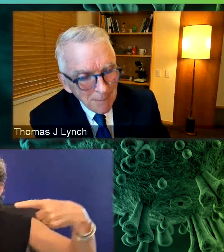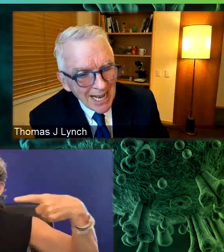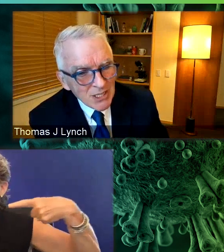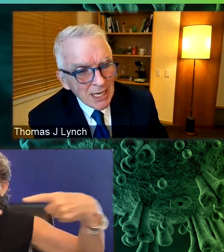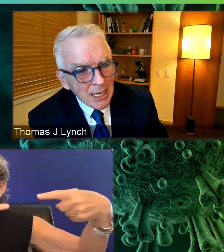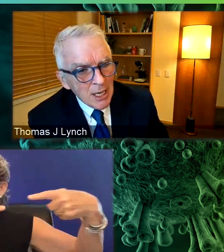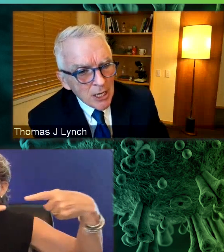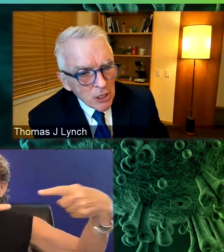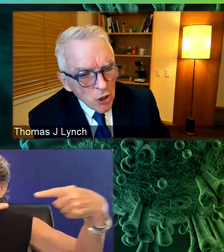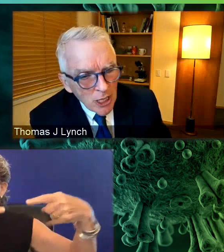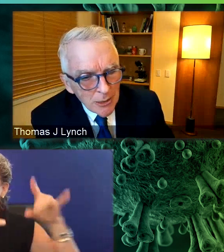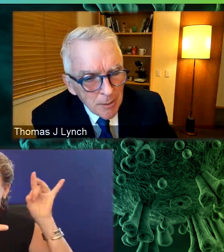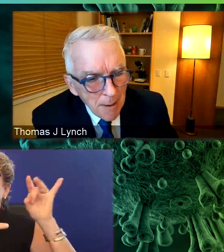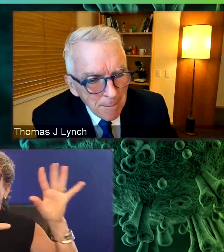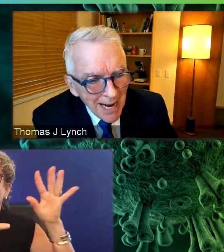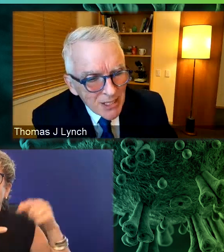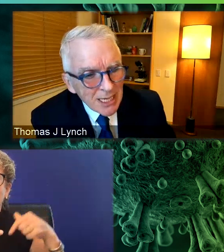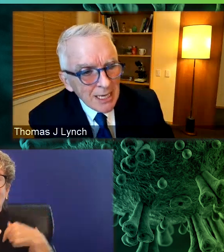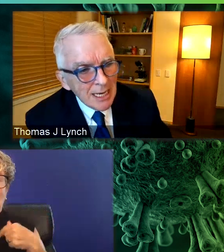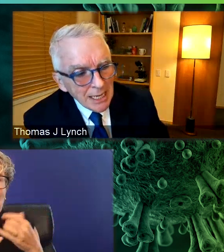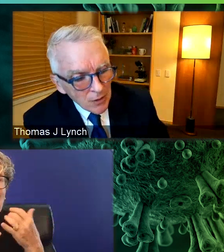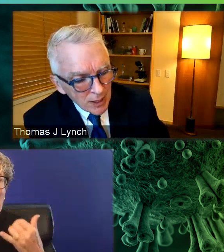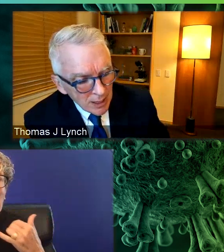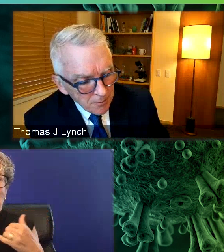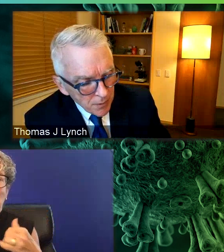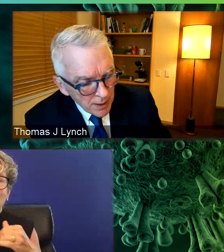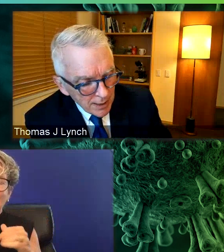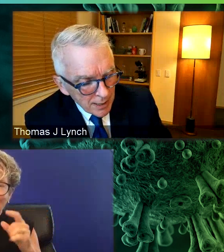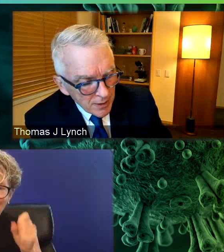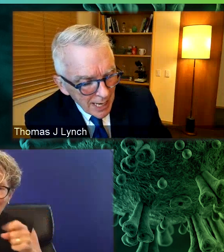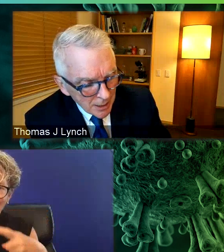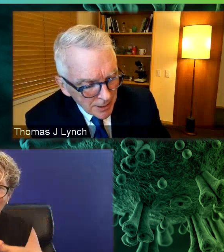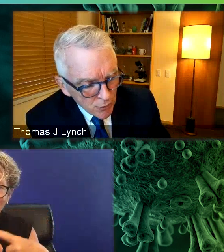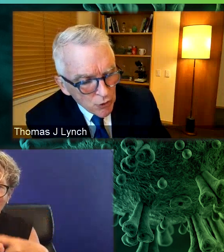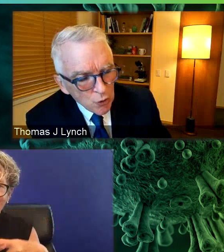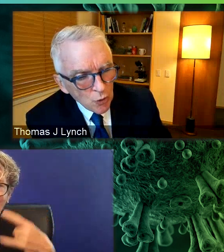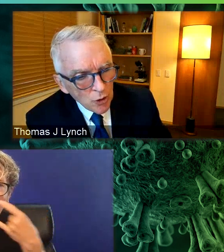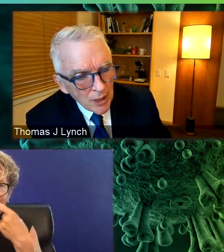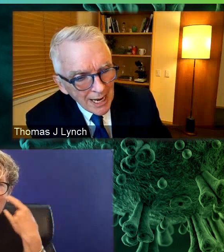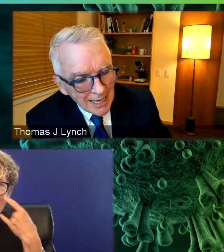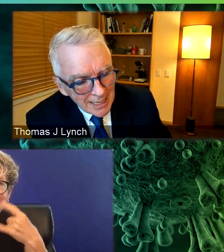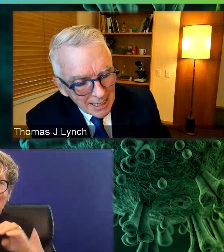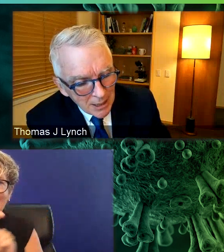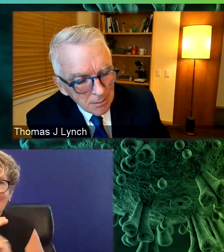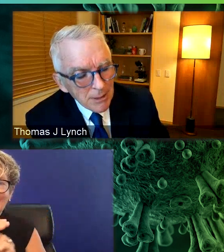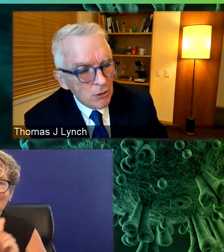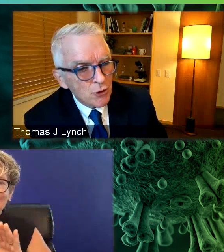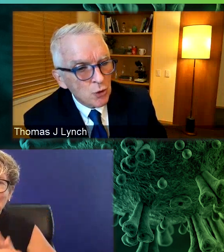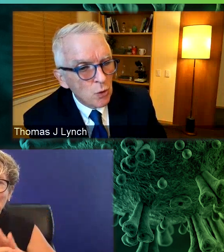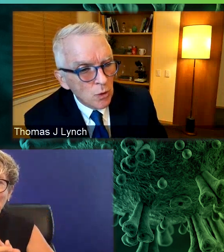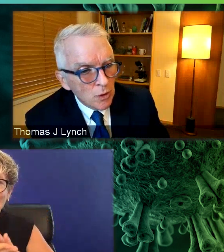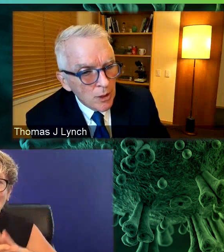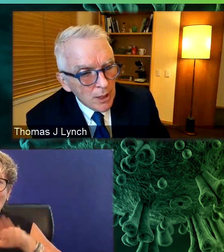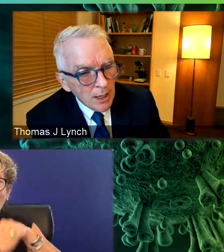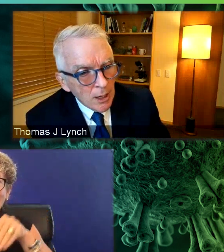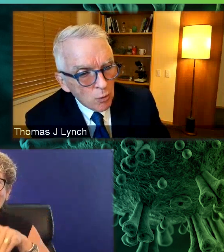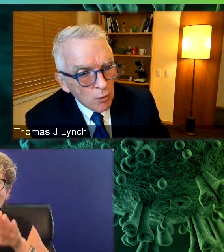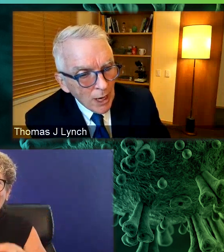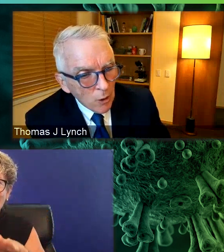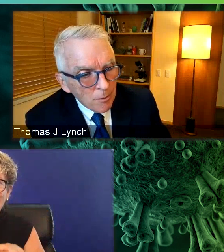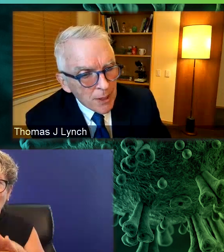about masking. Can talk a bit about masking in the, in the elementary school and in the middle school